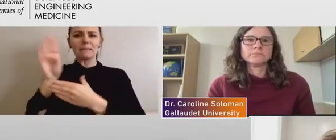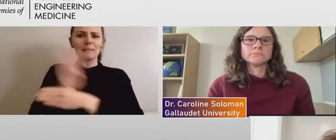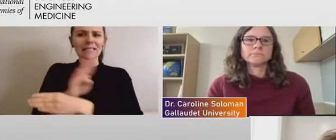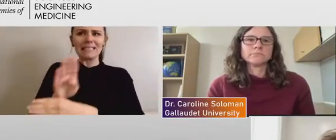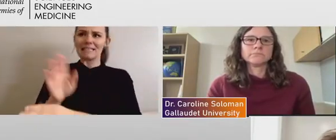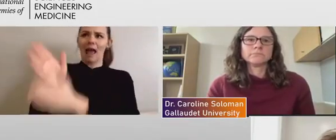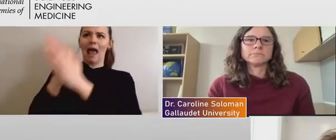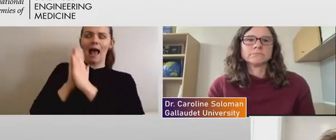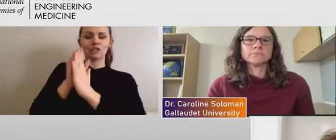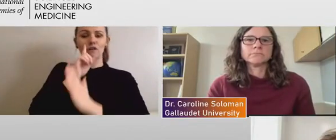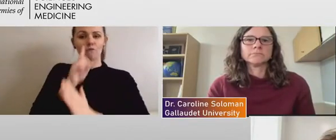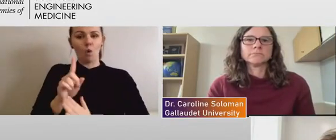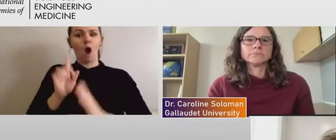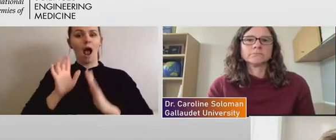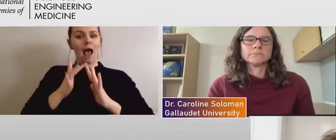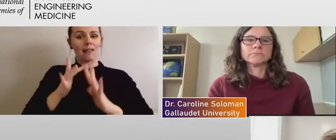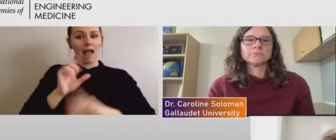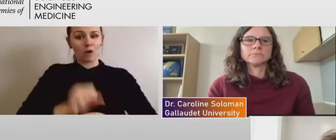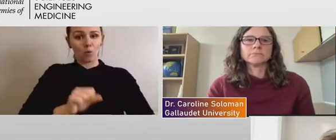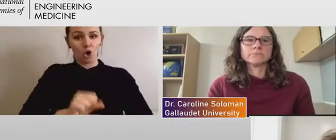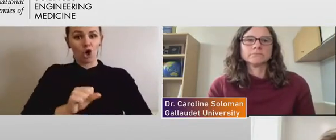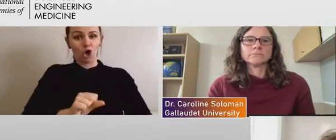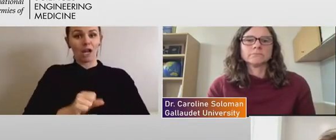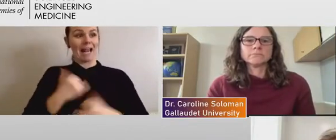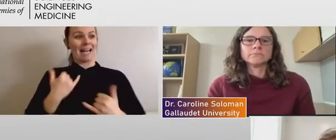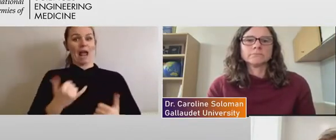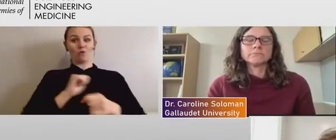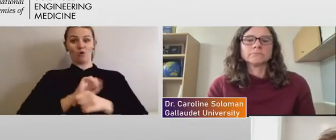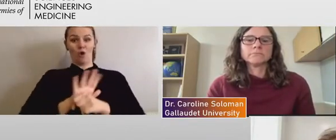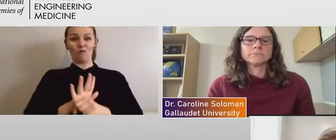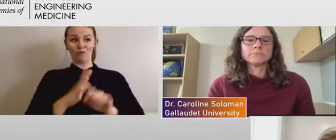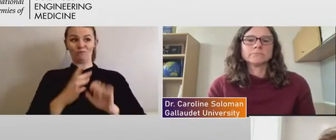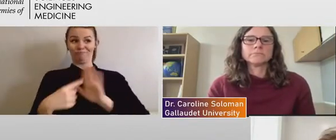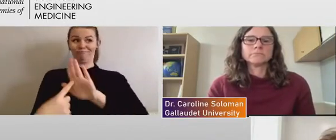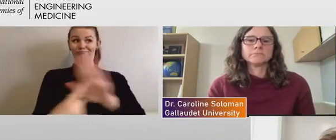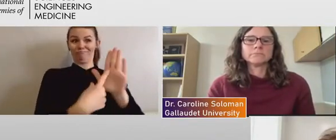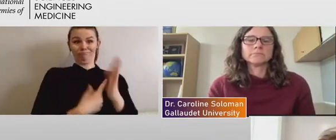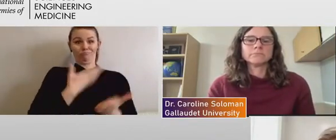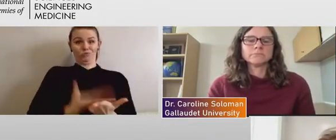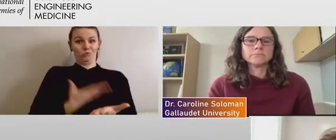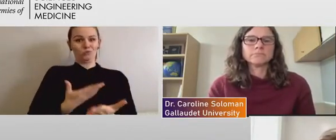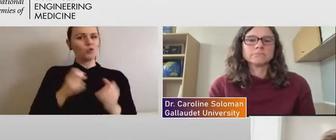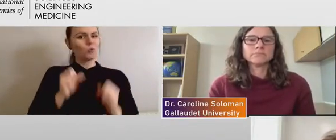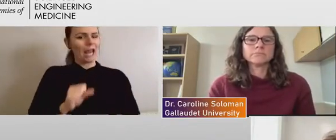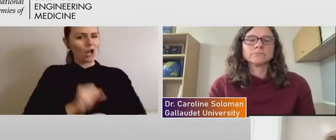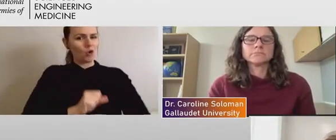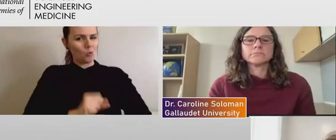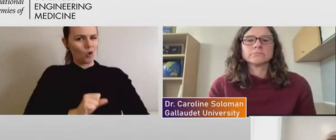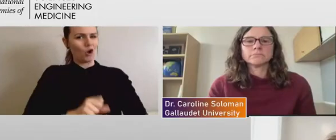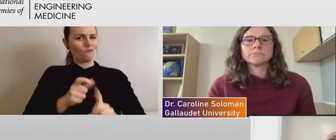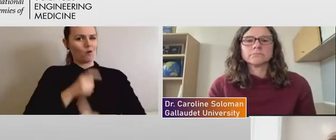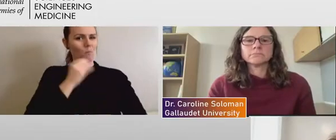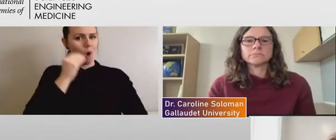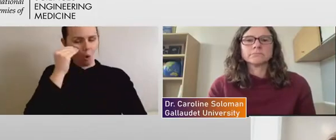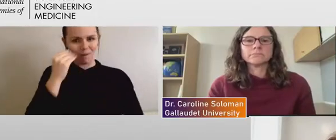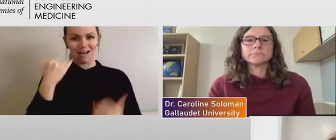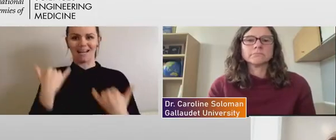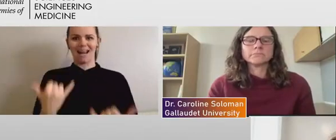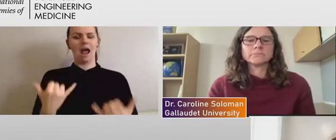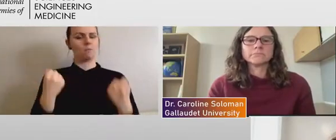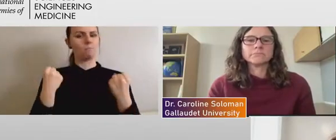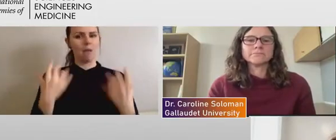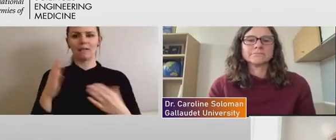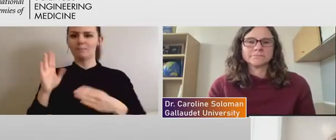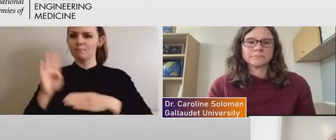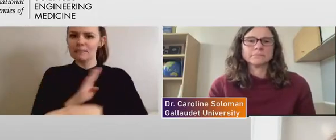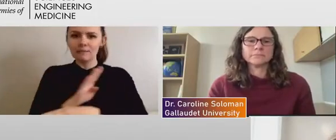that is a very real possibility. Um, in fact, a lot of companies are shifting a lot of their workforce to working from home. Um, and